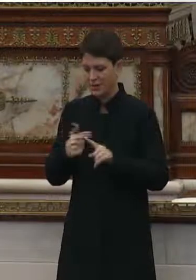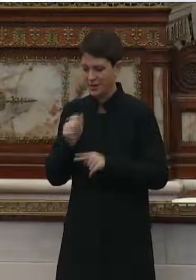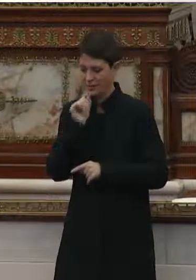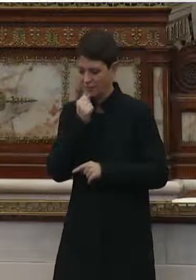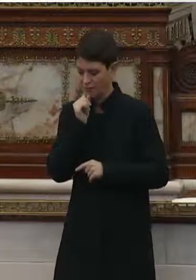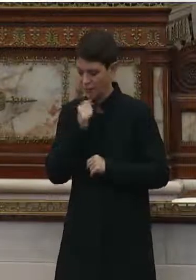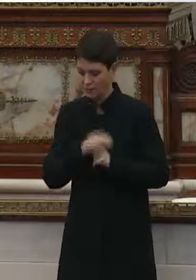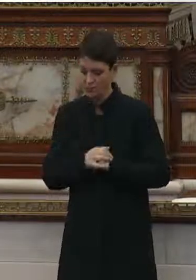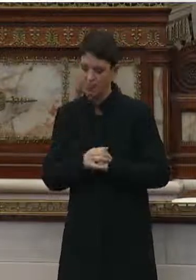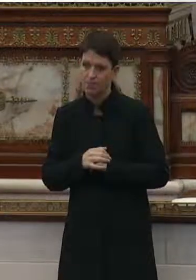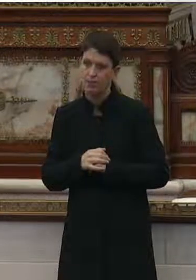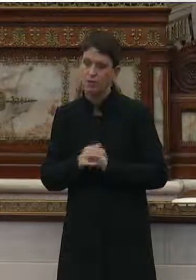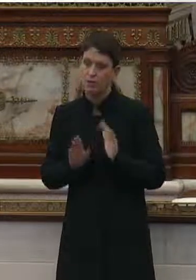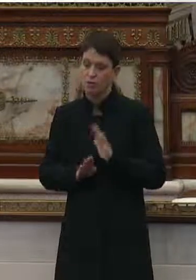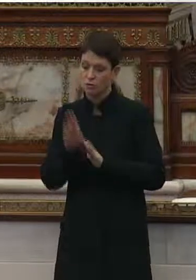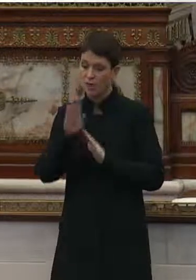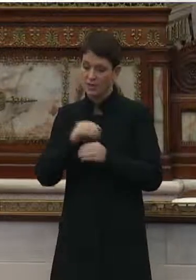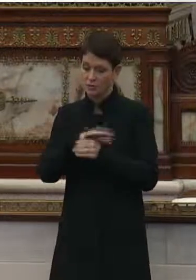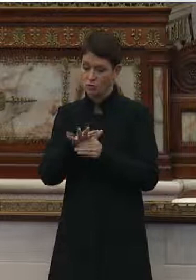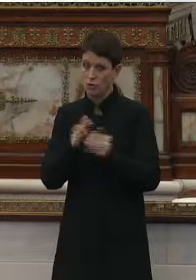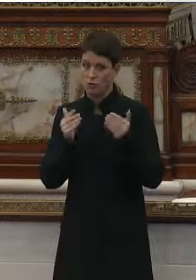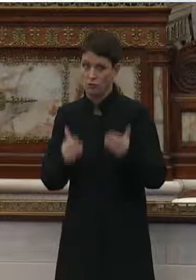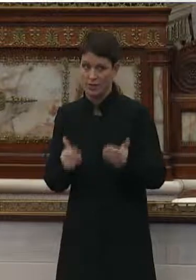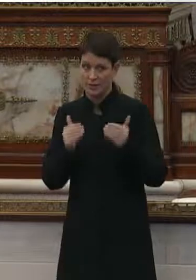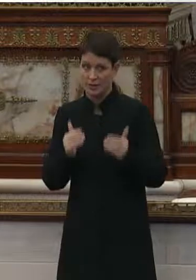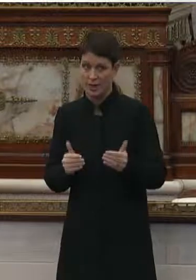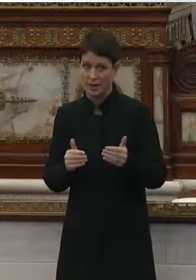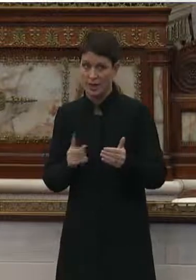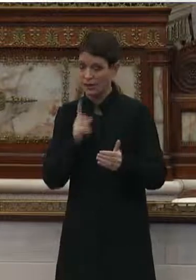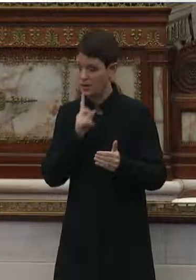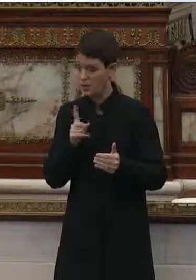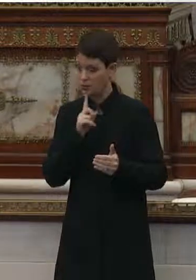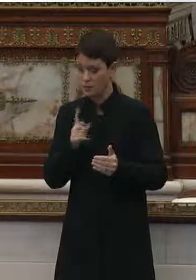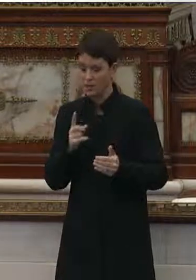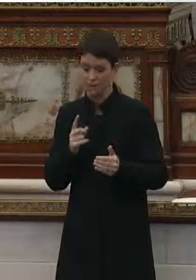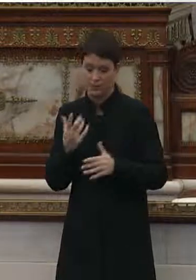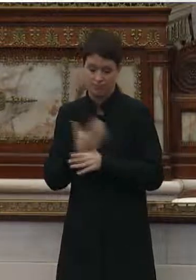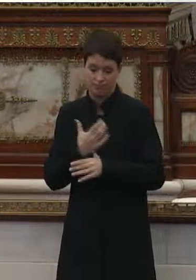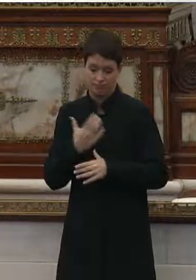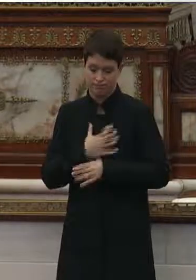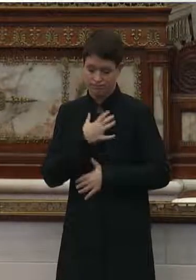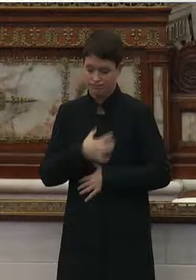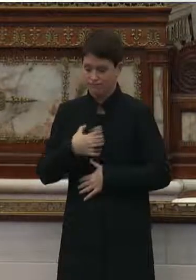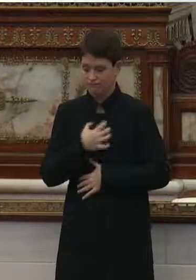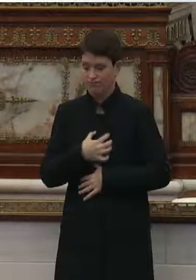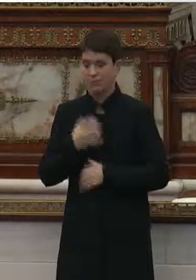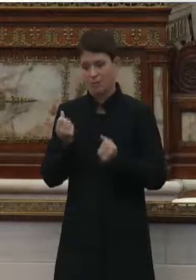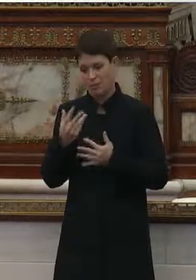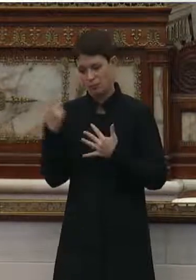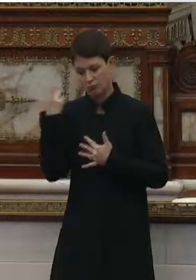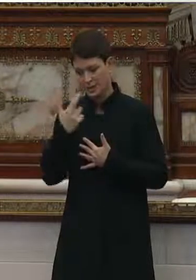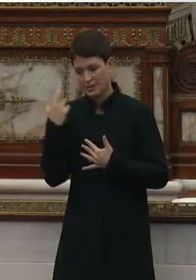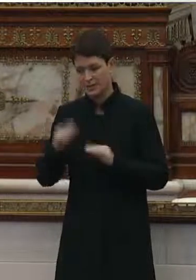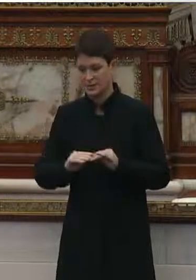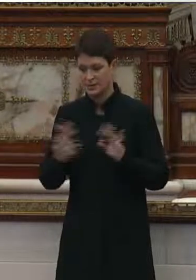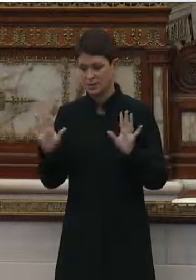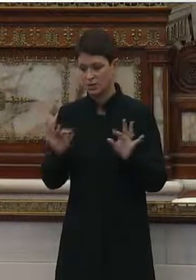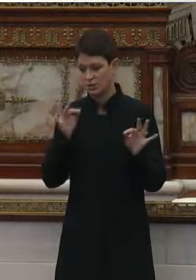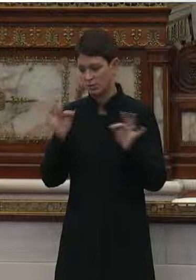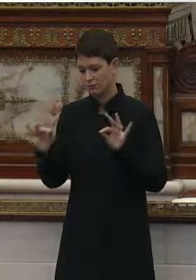current exponential rise in COVID cases is troubling for many reasons. Among them is the clear finding